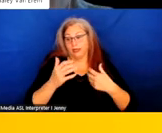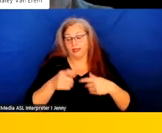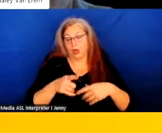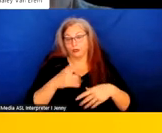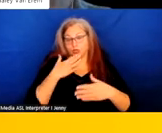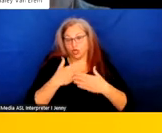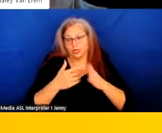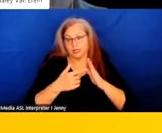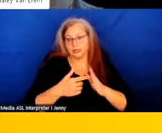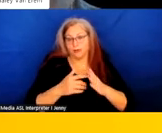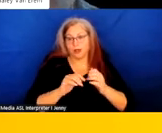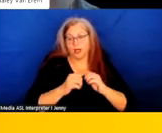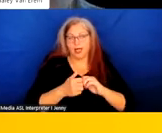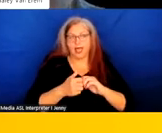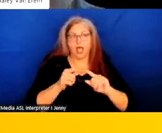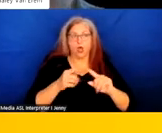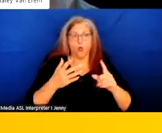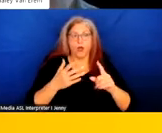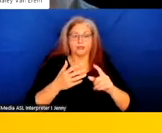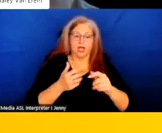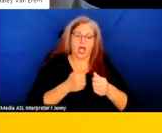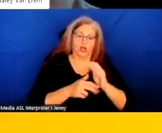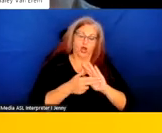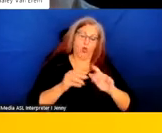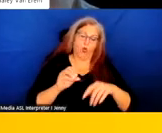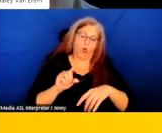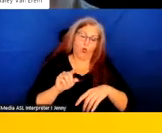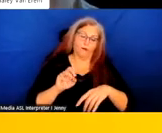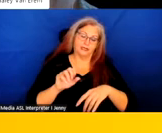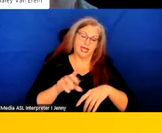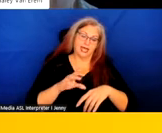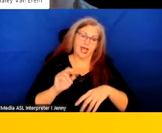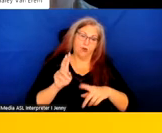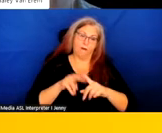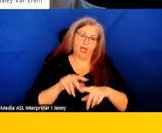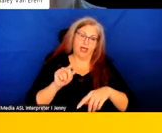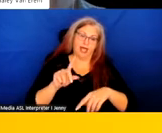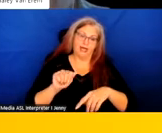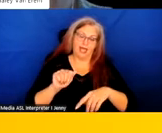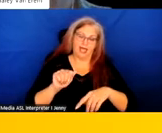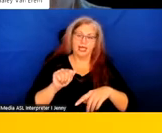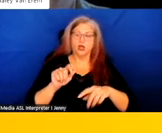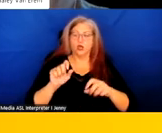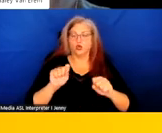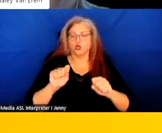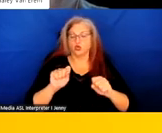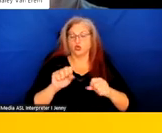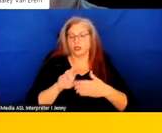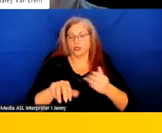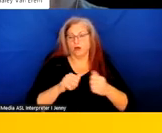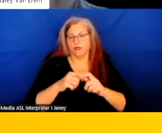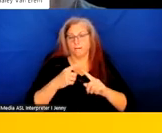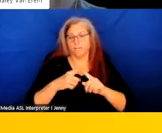example of how something under Olmstead and applying the Americans with Disabilities Act under Olmstead can result in those positive